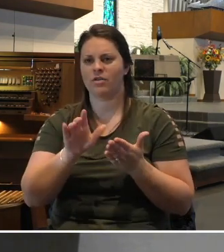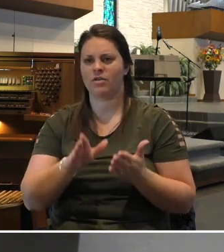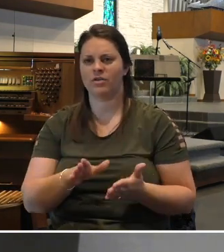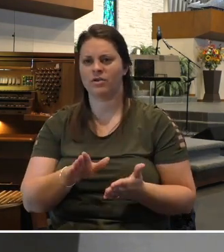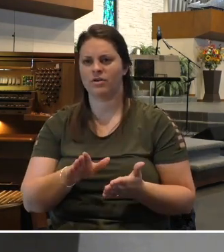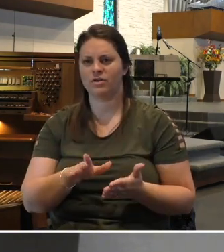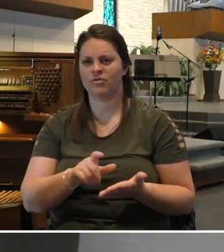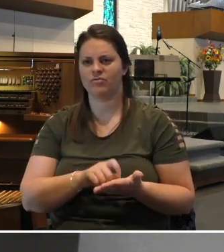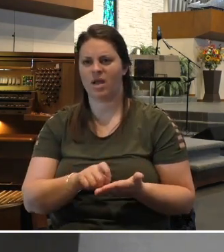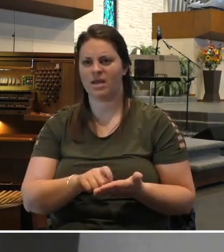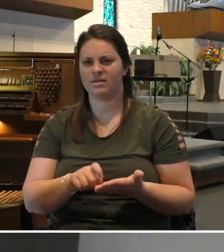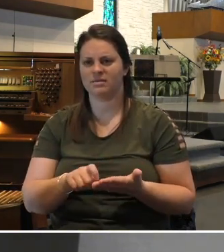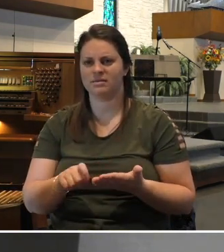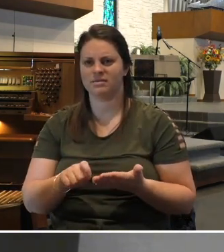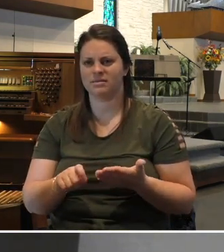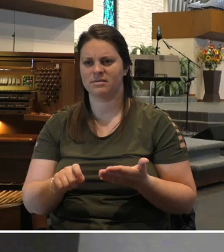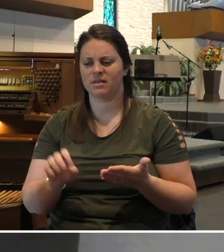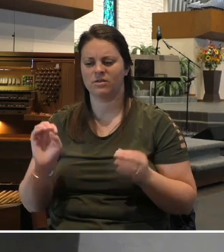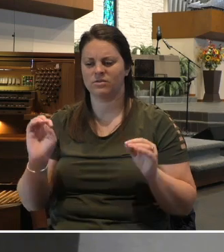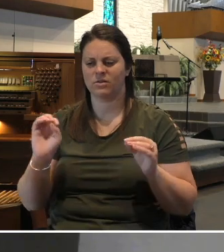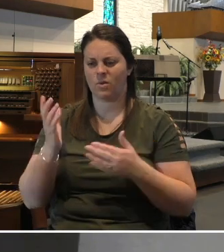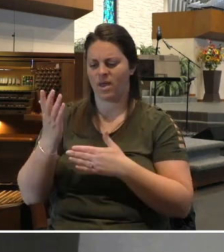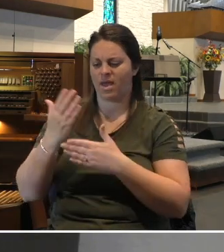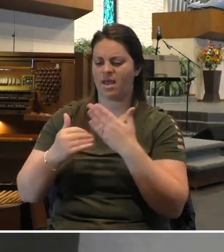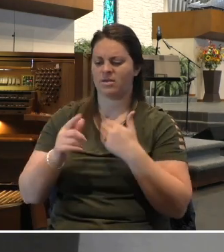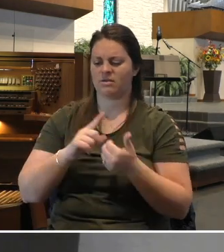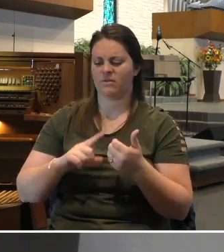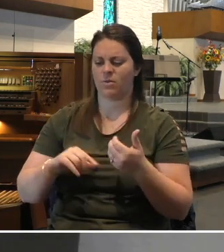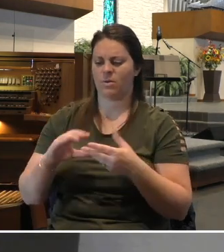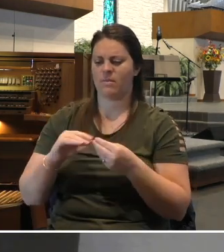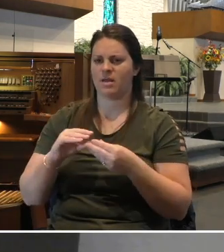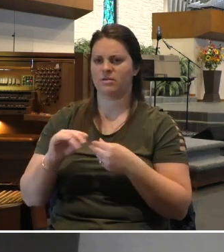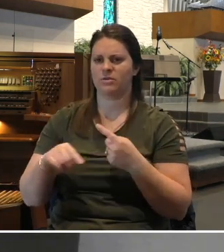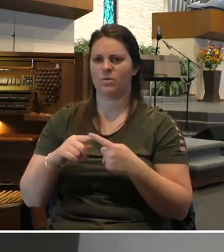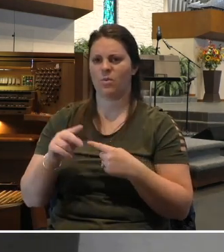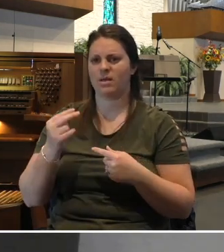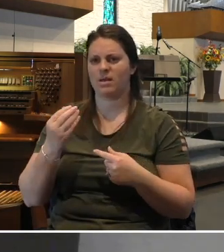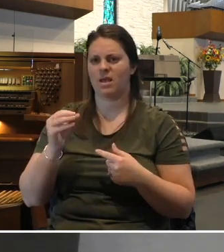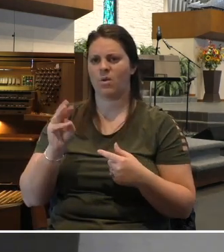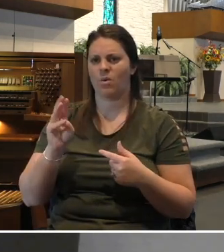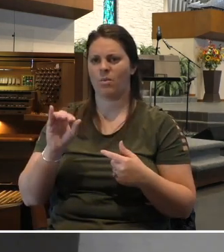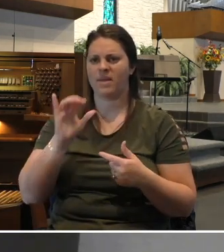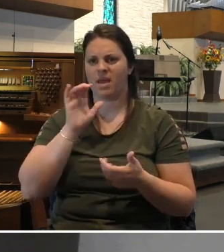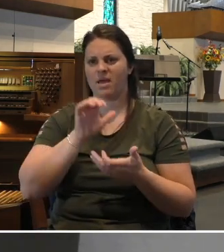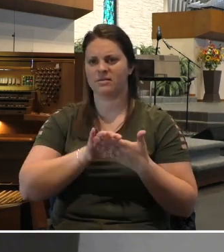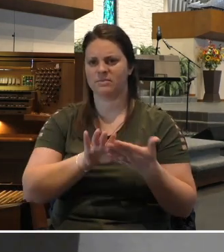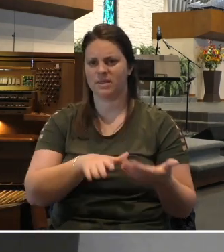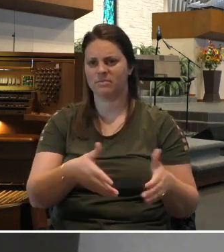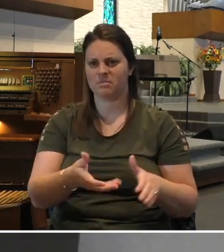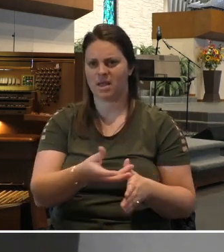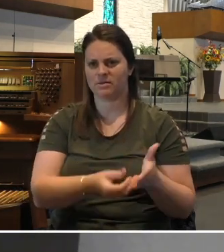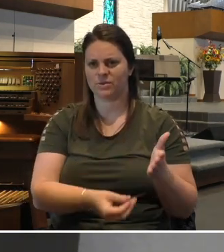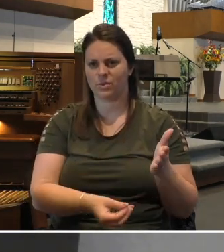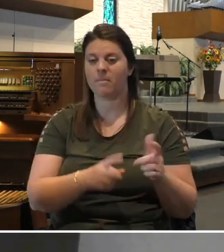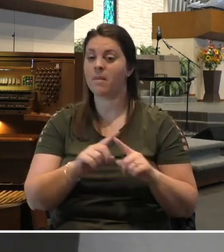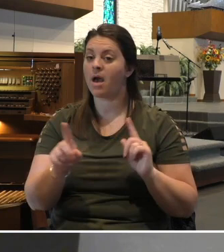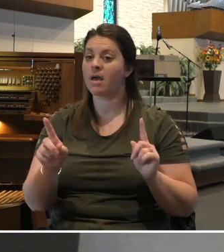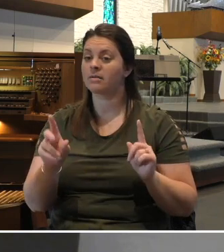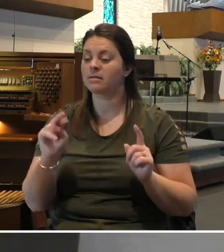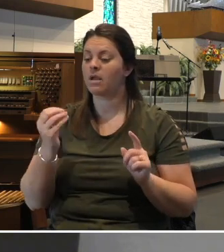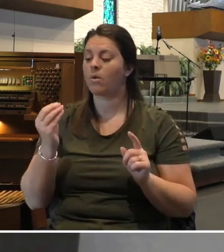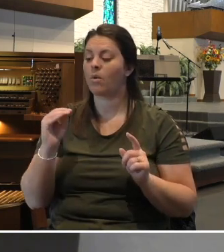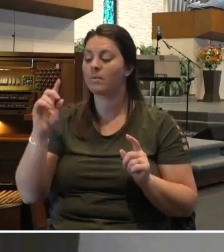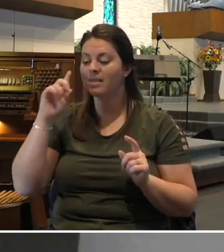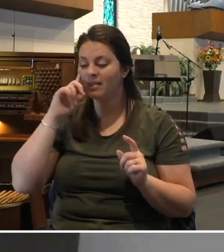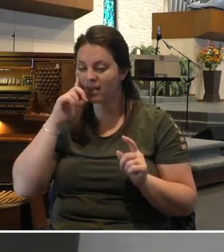There's no hand of the Lord mentioned when Naomi's and husband's dies. But here Naomi thinks God has